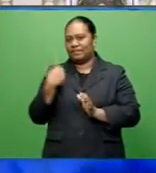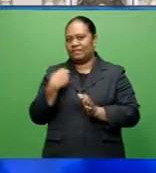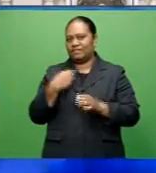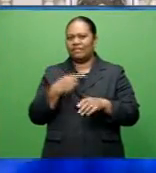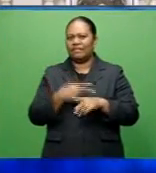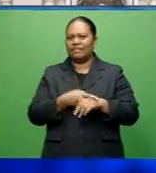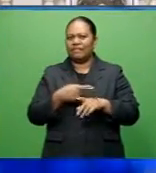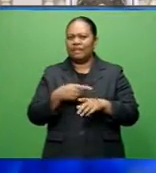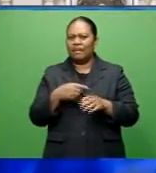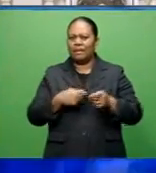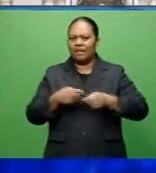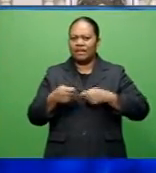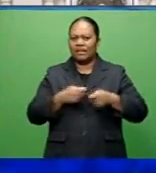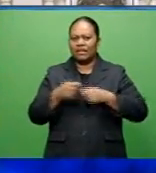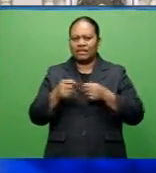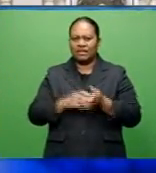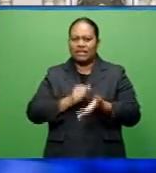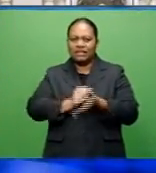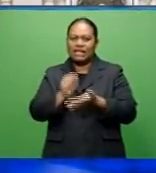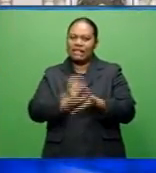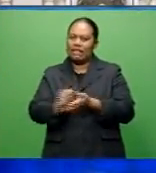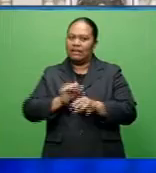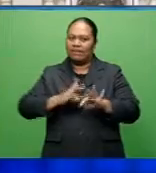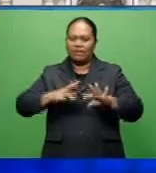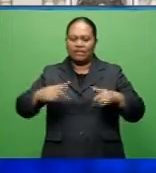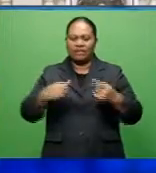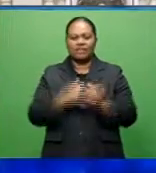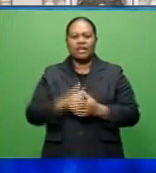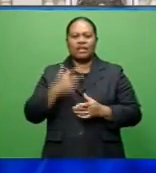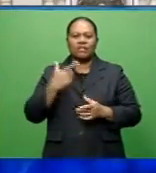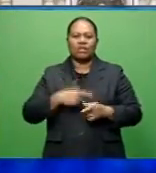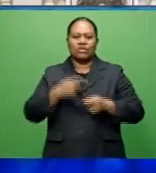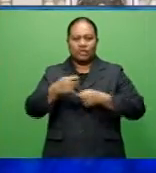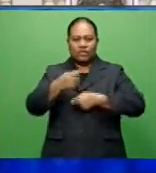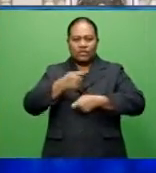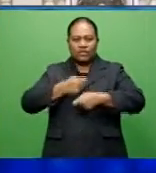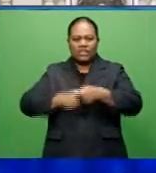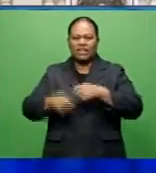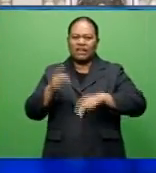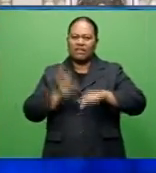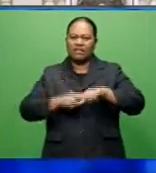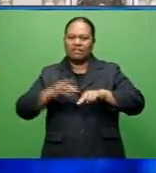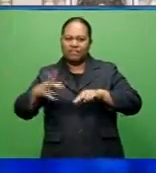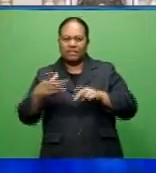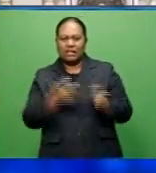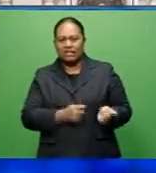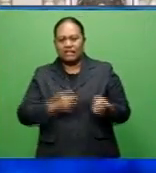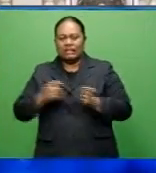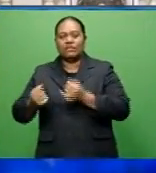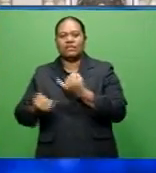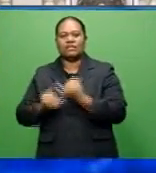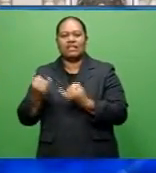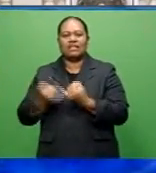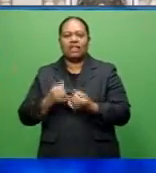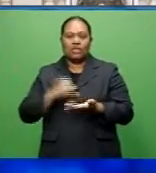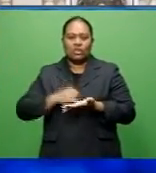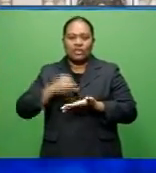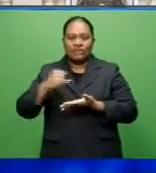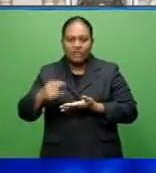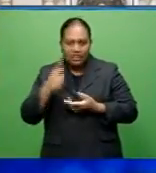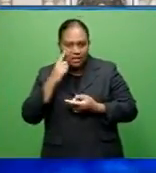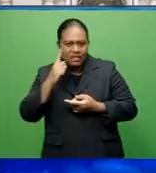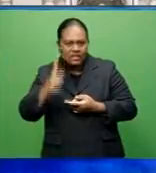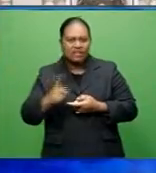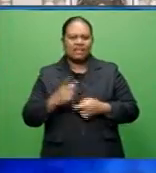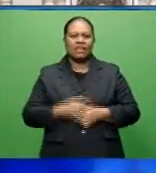Lifted in the market were mining shares, which rose as the retail trade in frenzy shifted to silver. Investors also kept an eye on talks